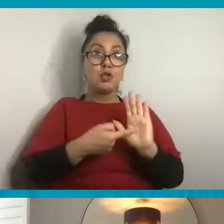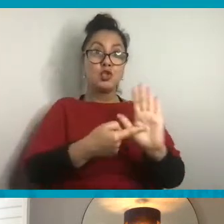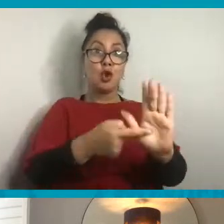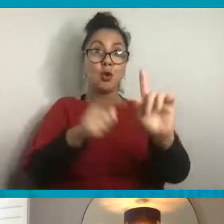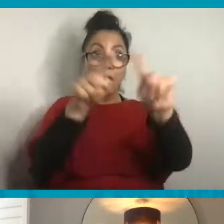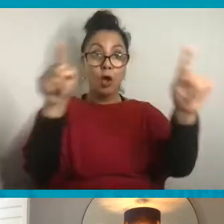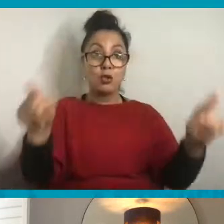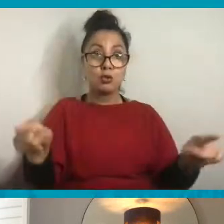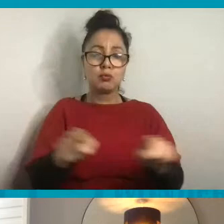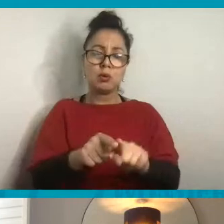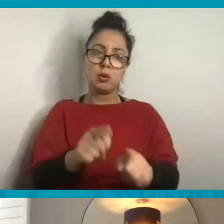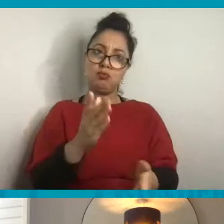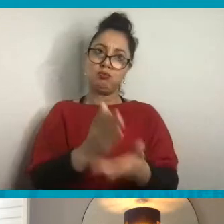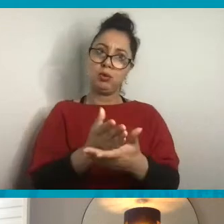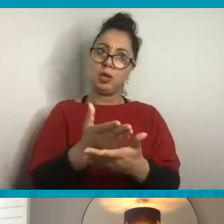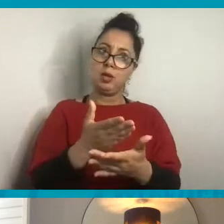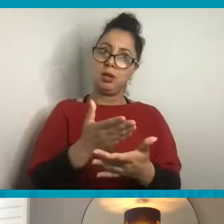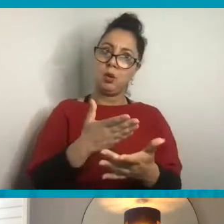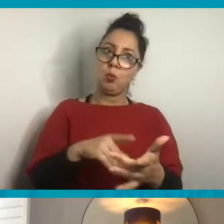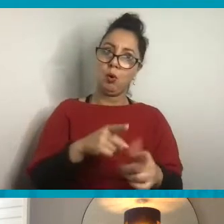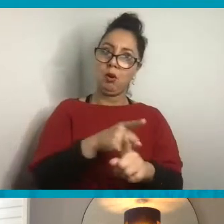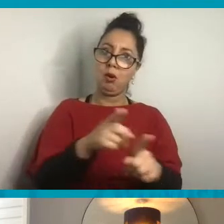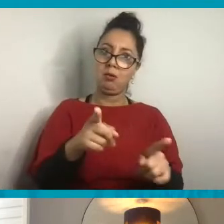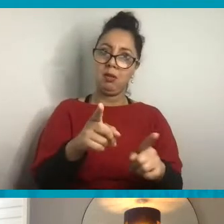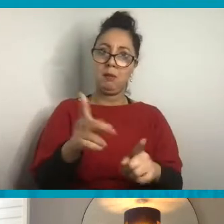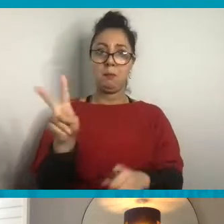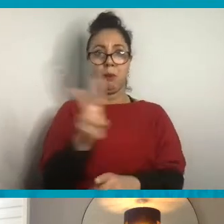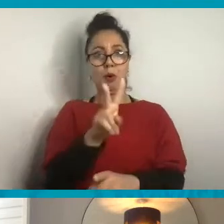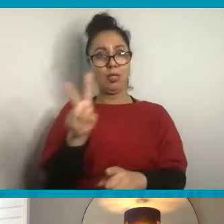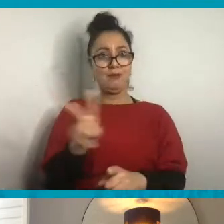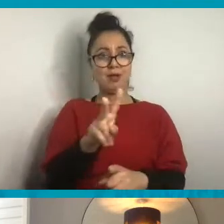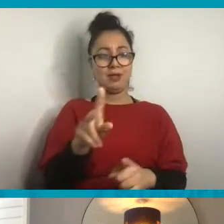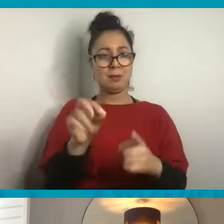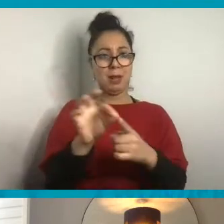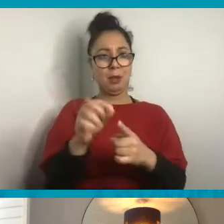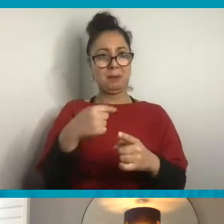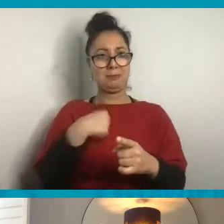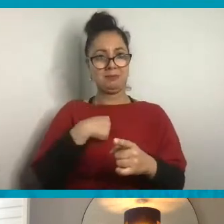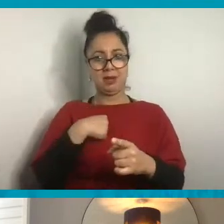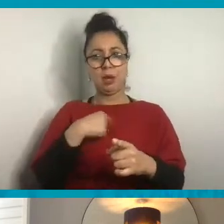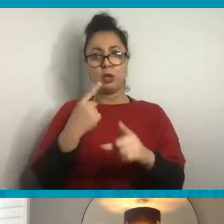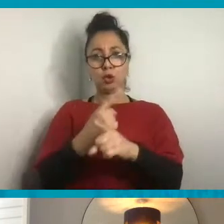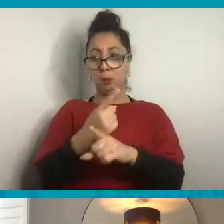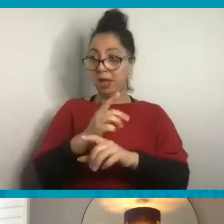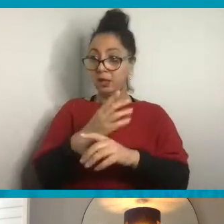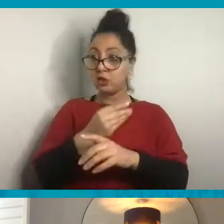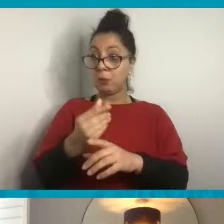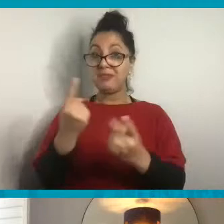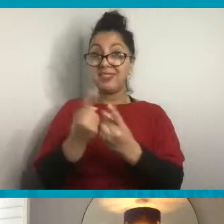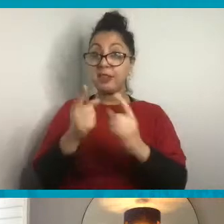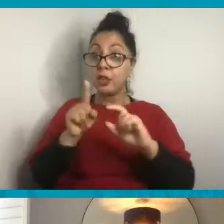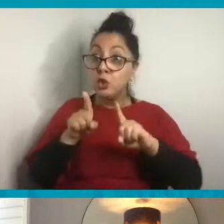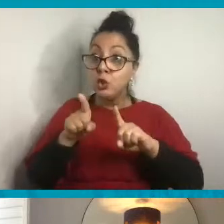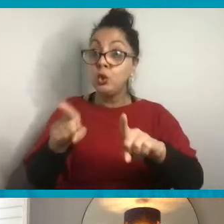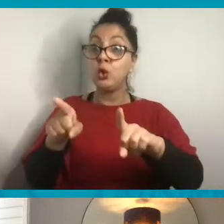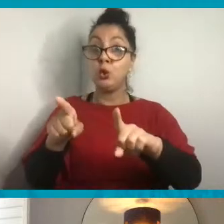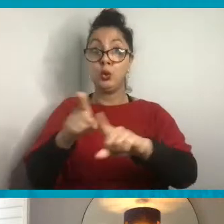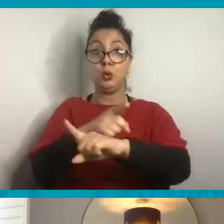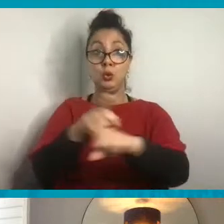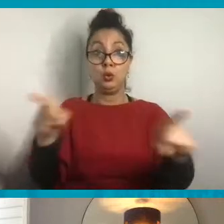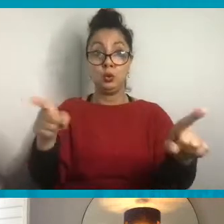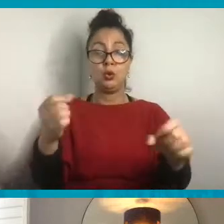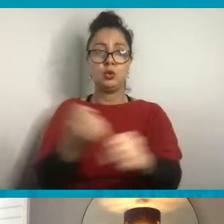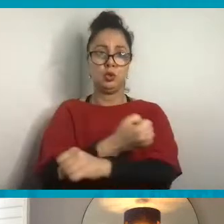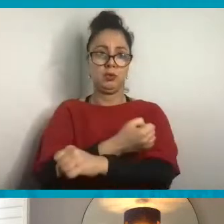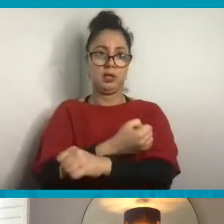And I really would like to just, Paloma and I would want to talk about some of the things that you're doing. So please put your first name